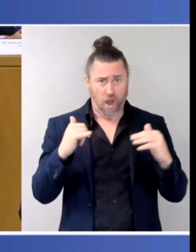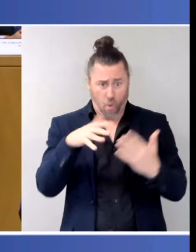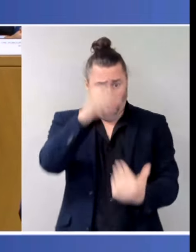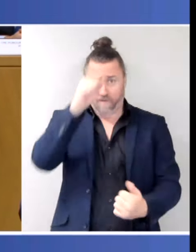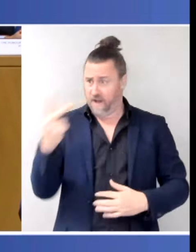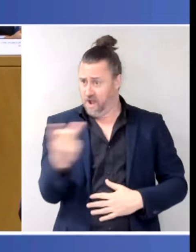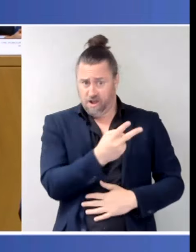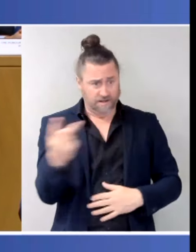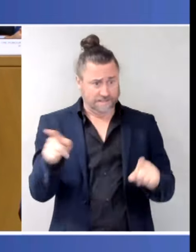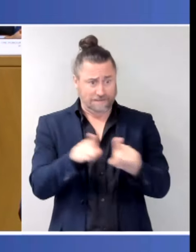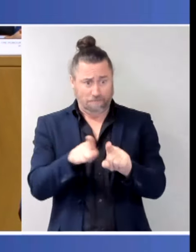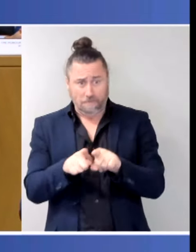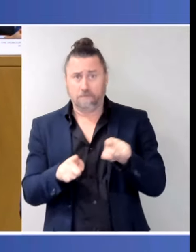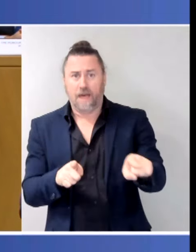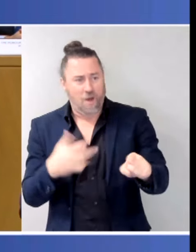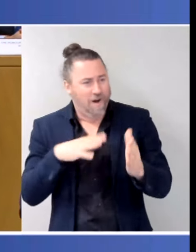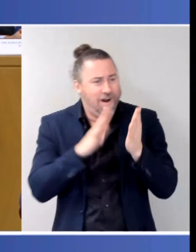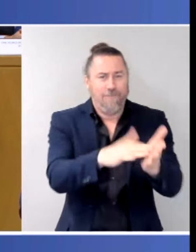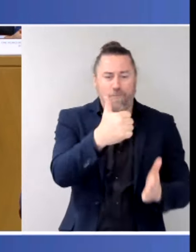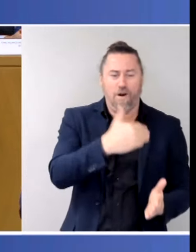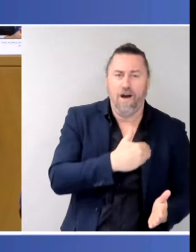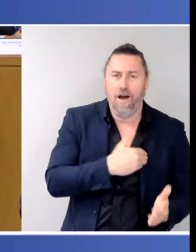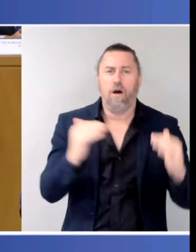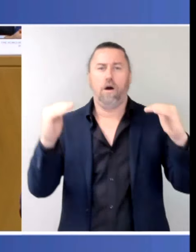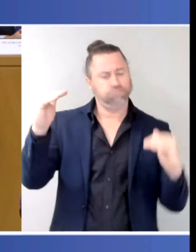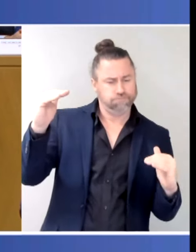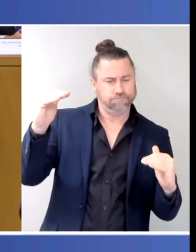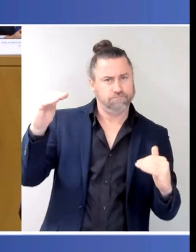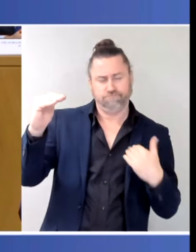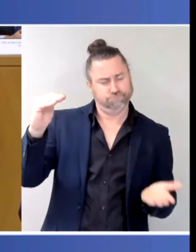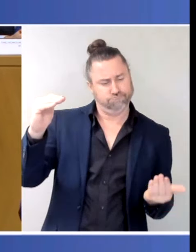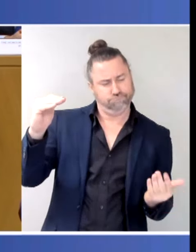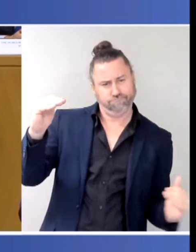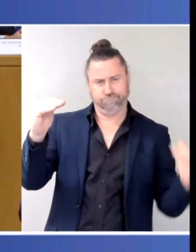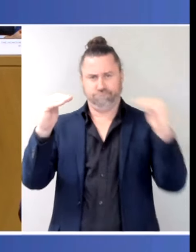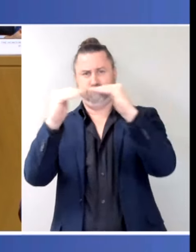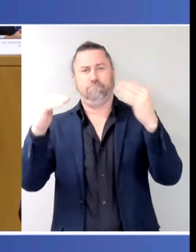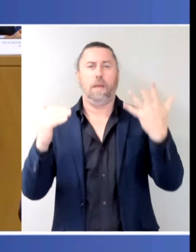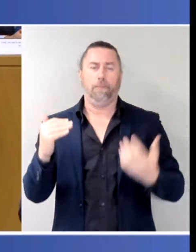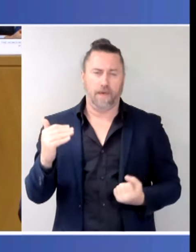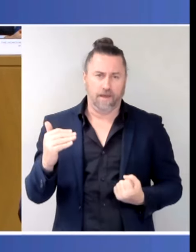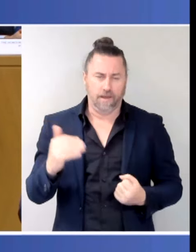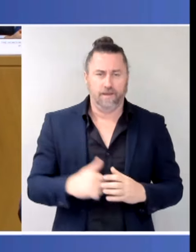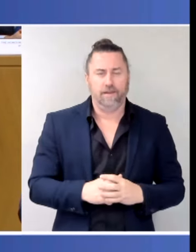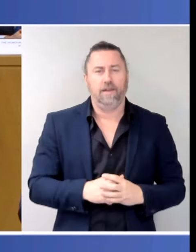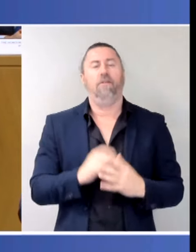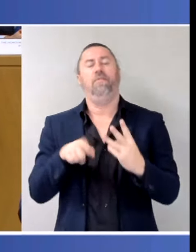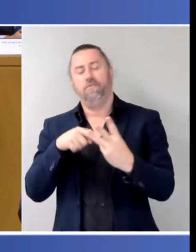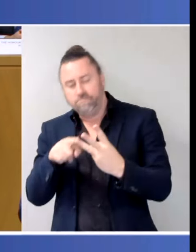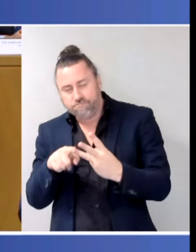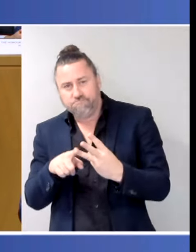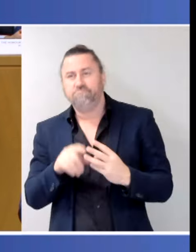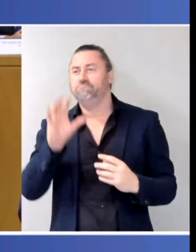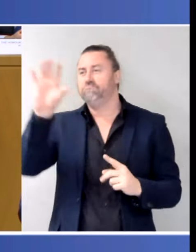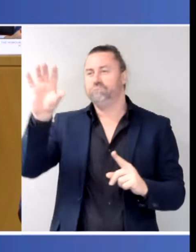needing those legal services. That will be done, of course, managed through the states and territories. We'll